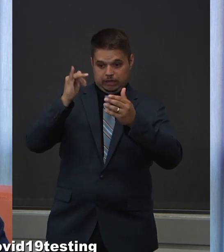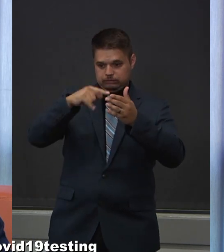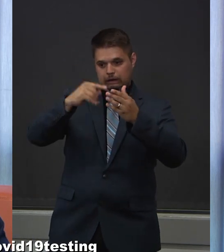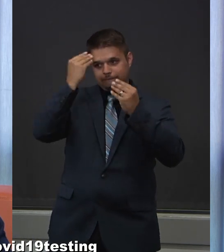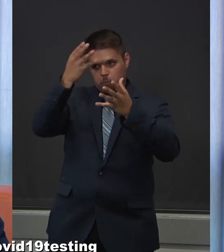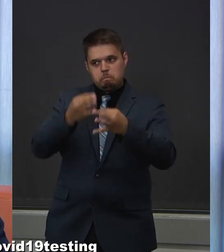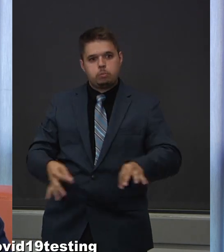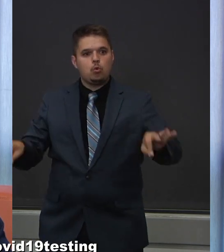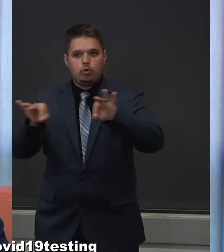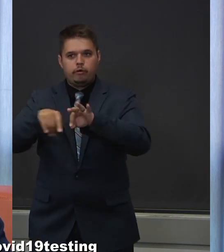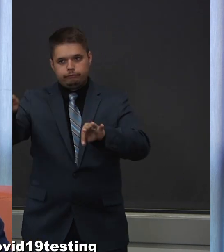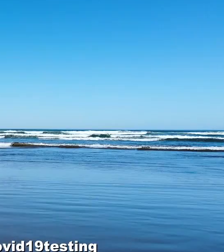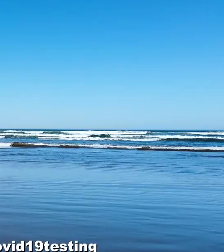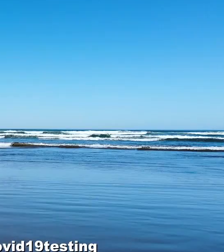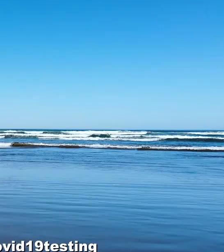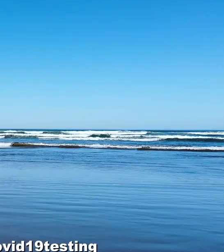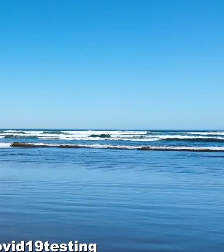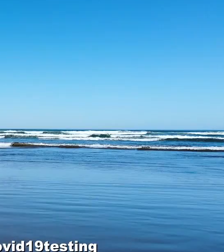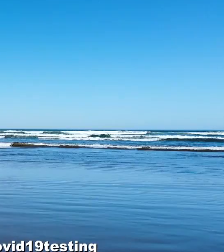Thank you so much.